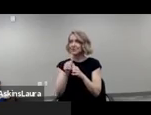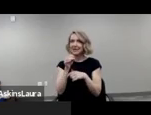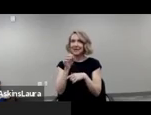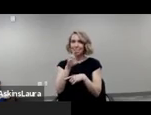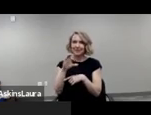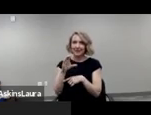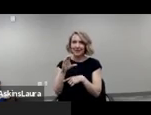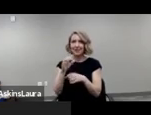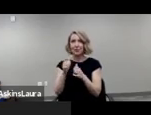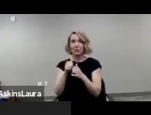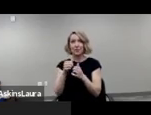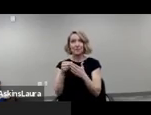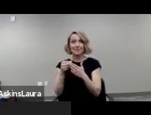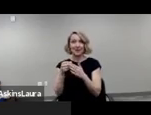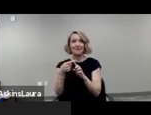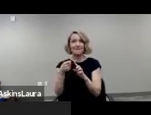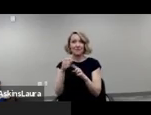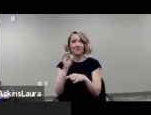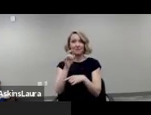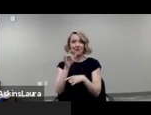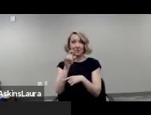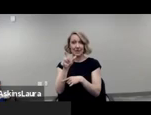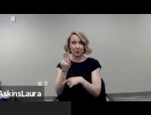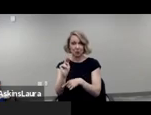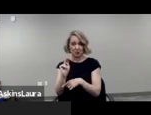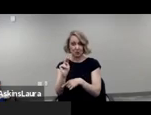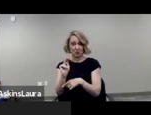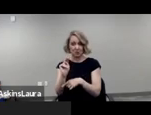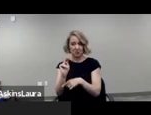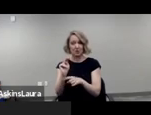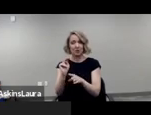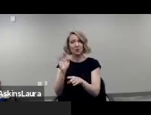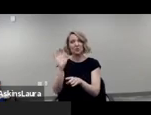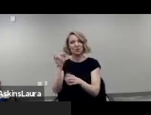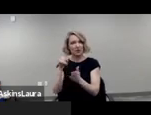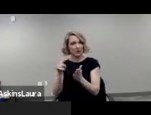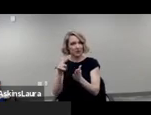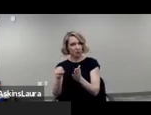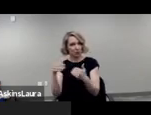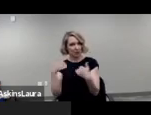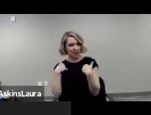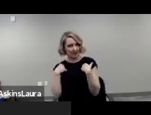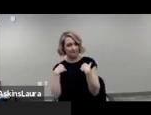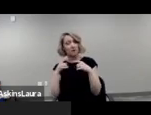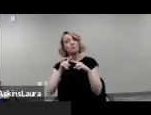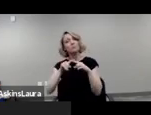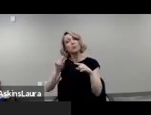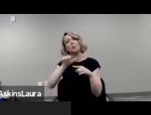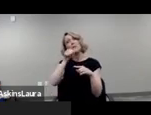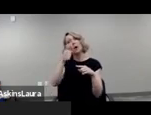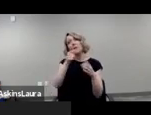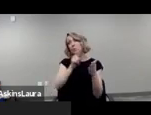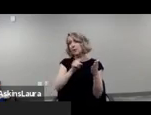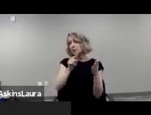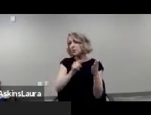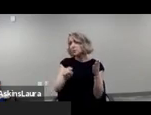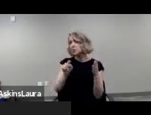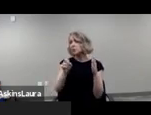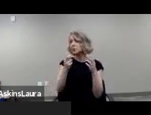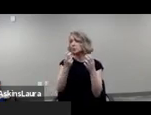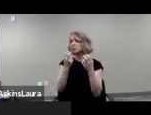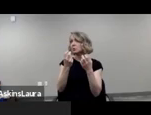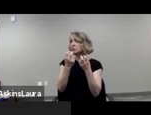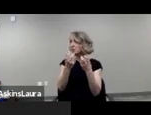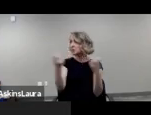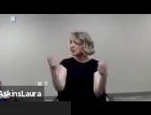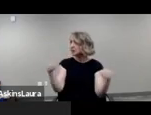generous funding from the foundation um are there any of the panel are there any other that the panelists are aware of uh